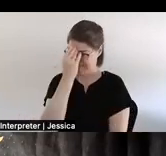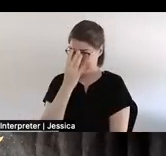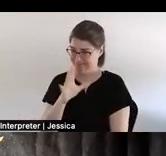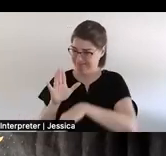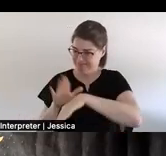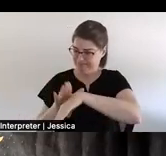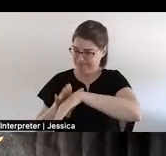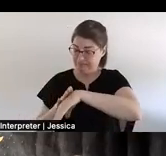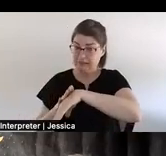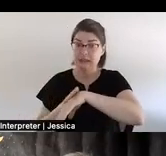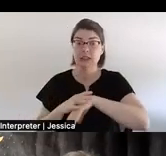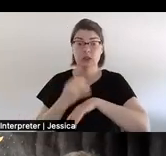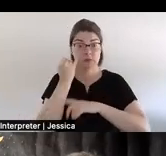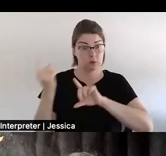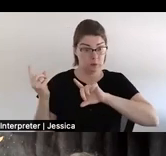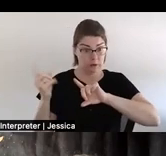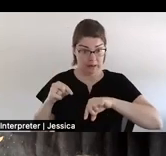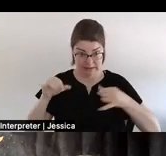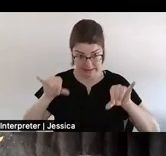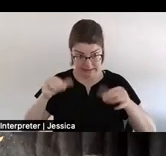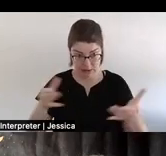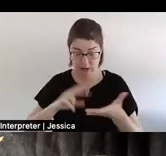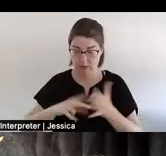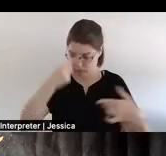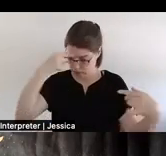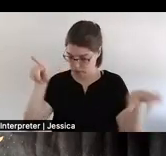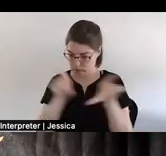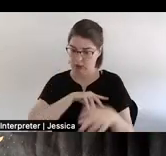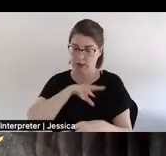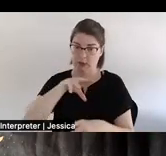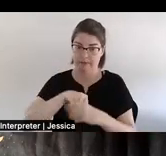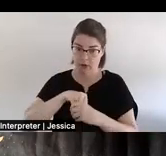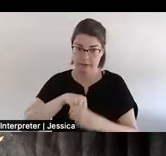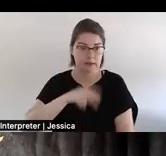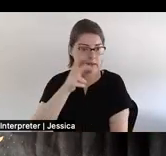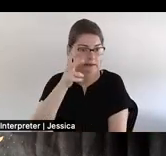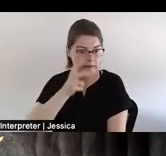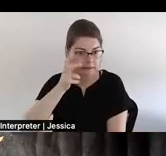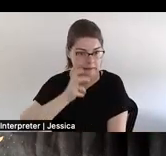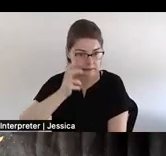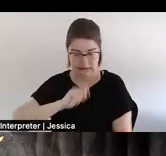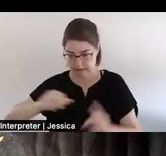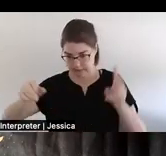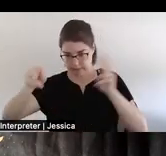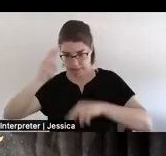by being attendee, it's your consent to participate and to listen and to observe.